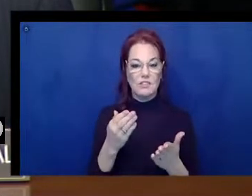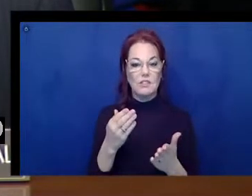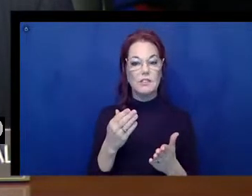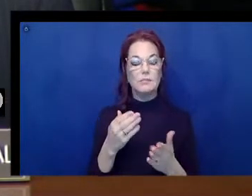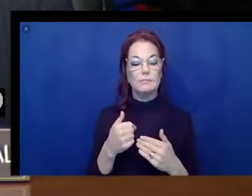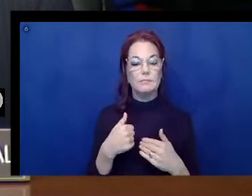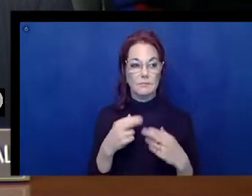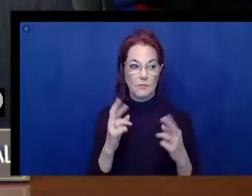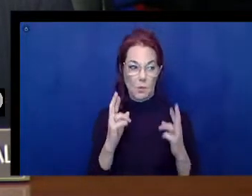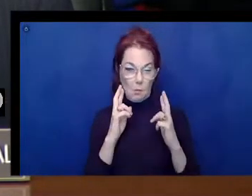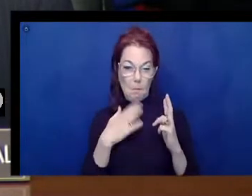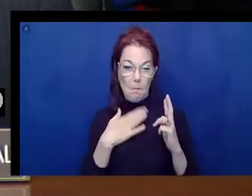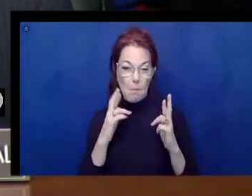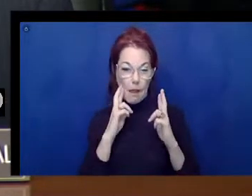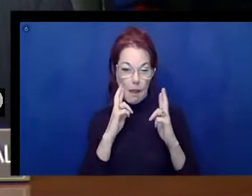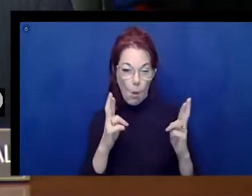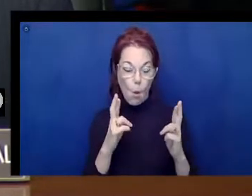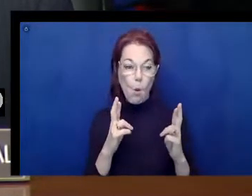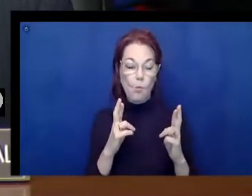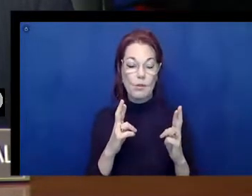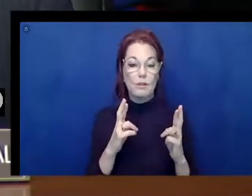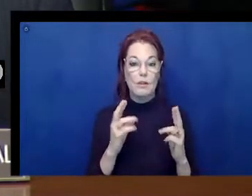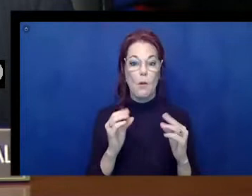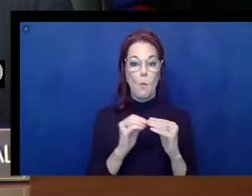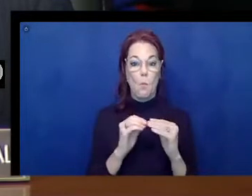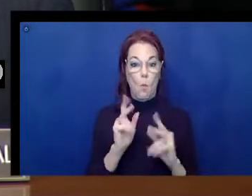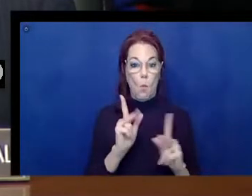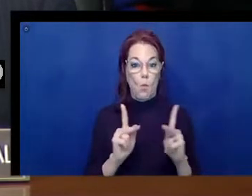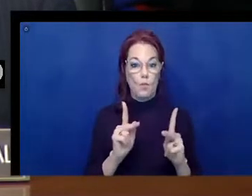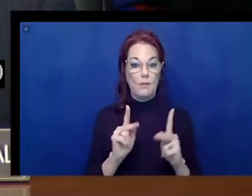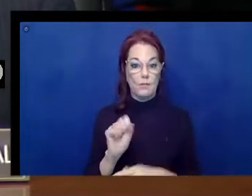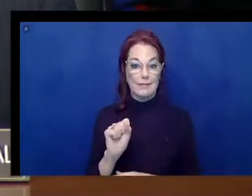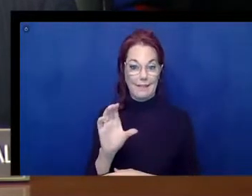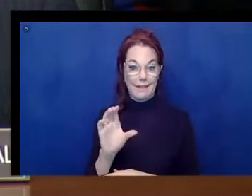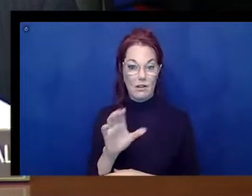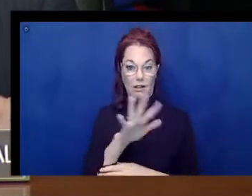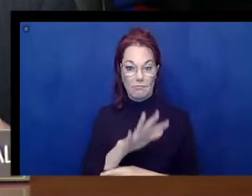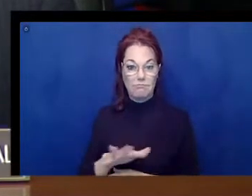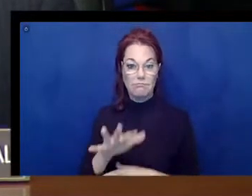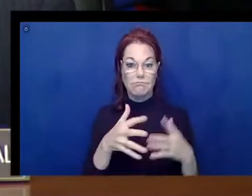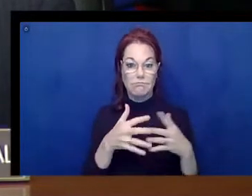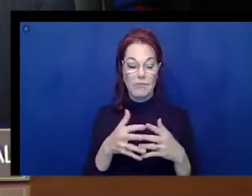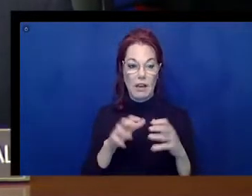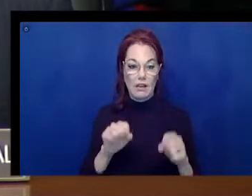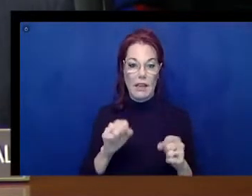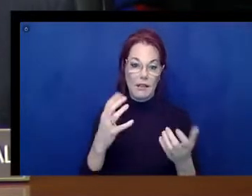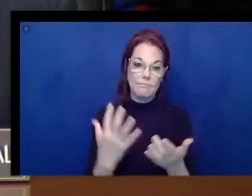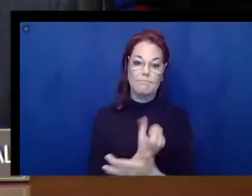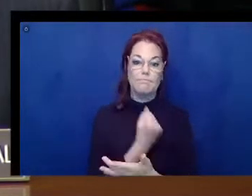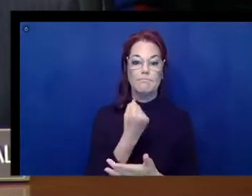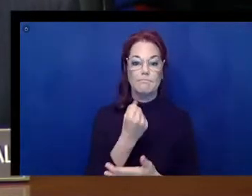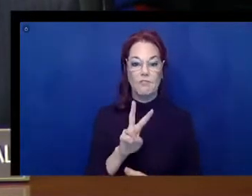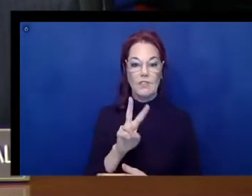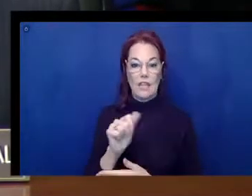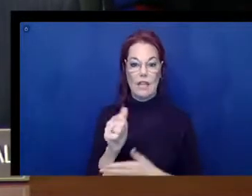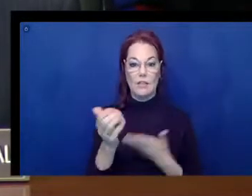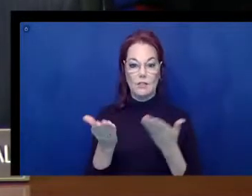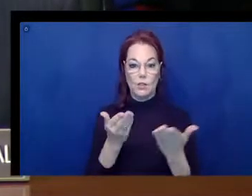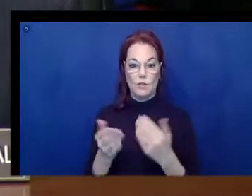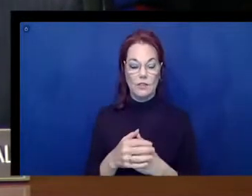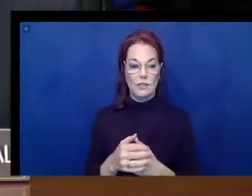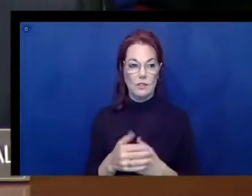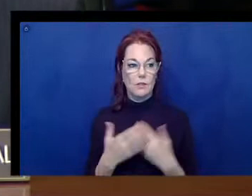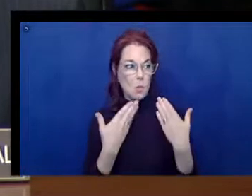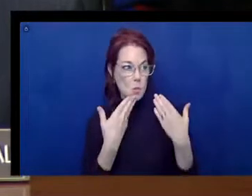to even more people in South Carolina and throughout the country. And thanks to Chairman Casey and